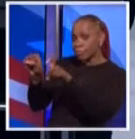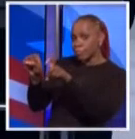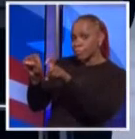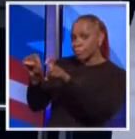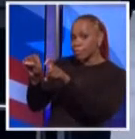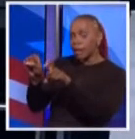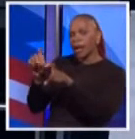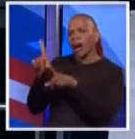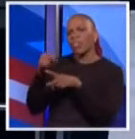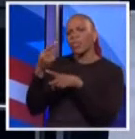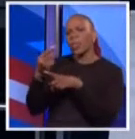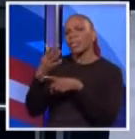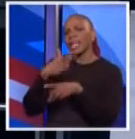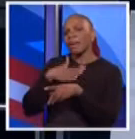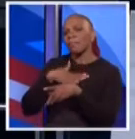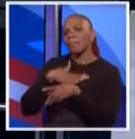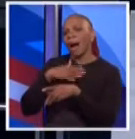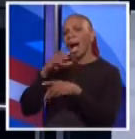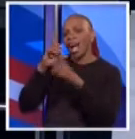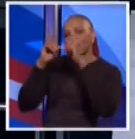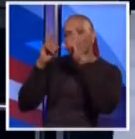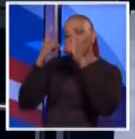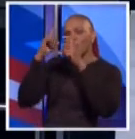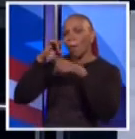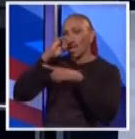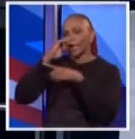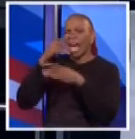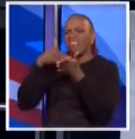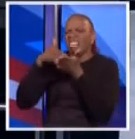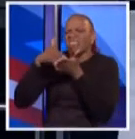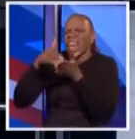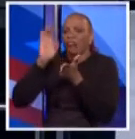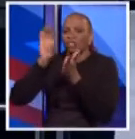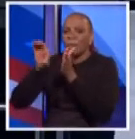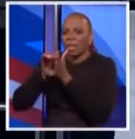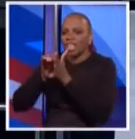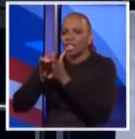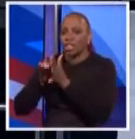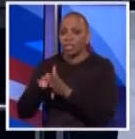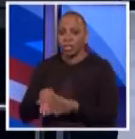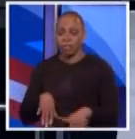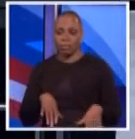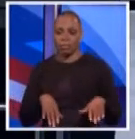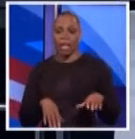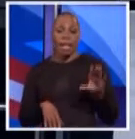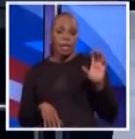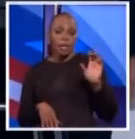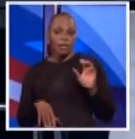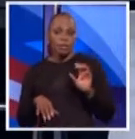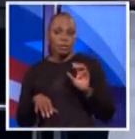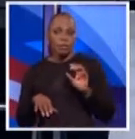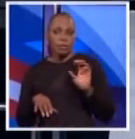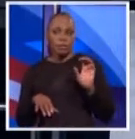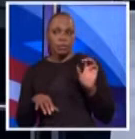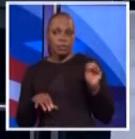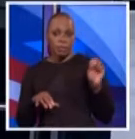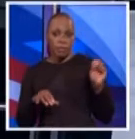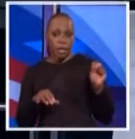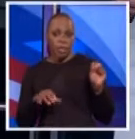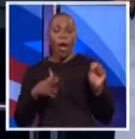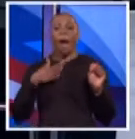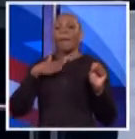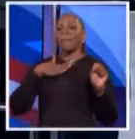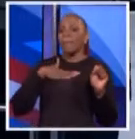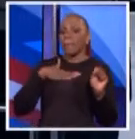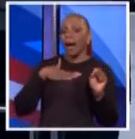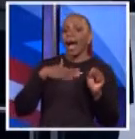The one that's my photo app for my kids. I have a thousand pictures on it. Mr. Spitzer, what's your favorite app? The one my kids